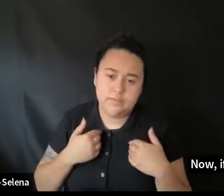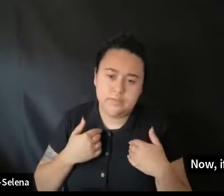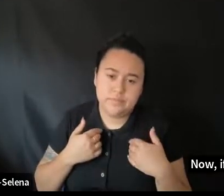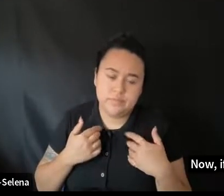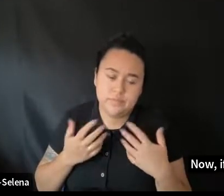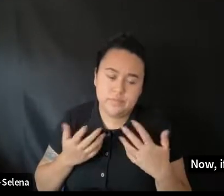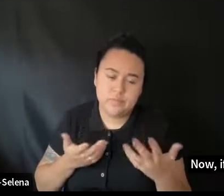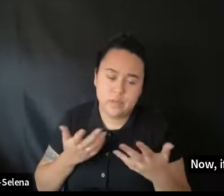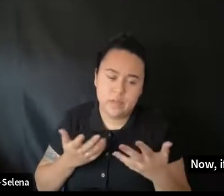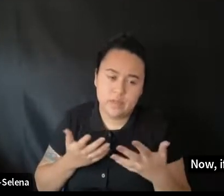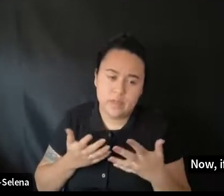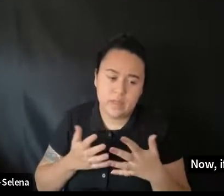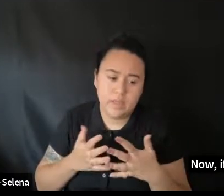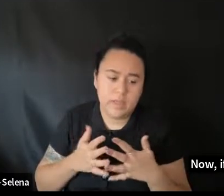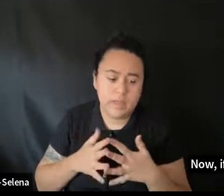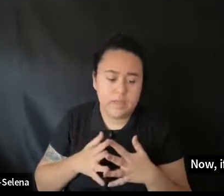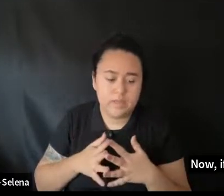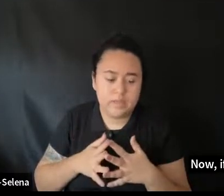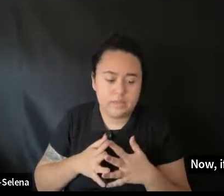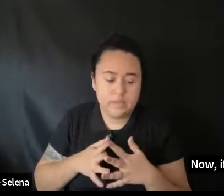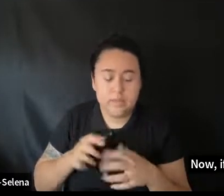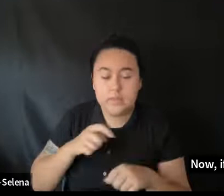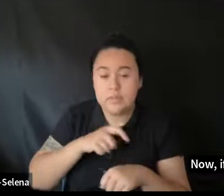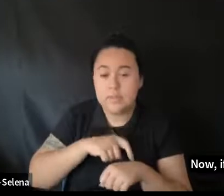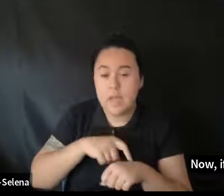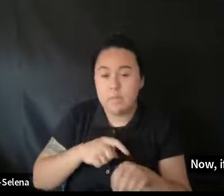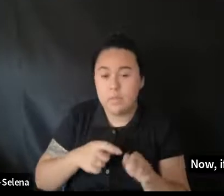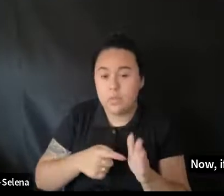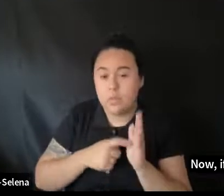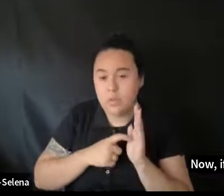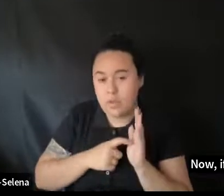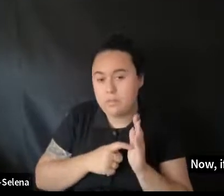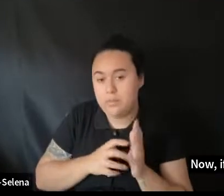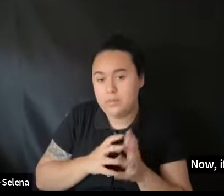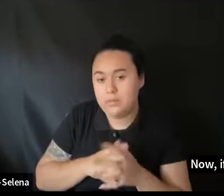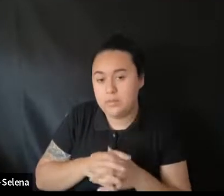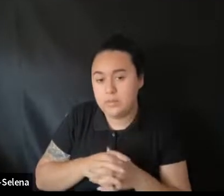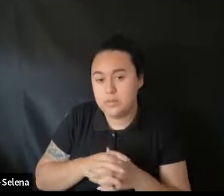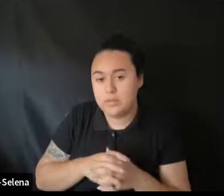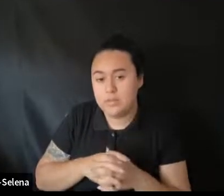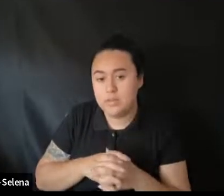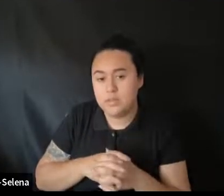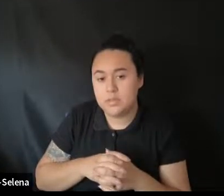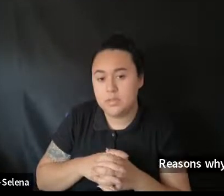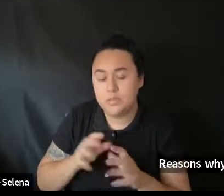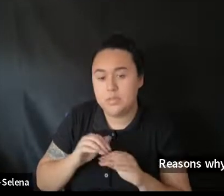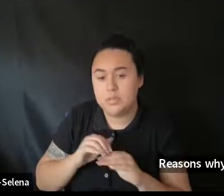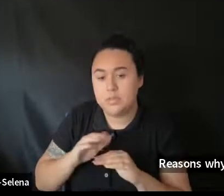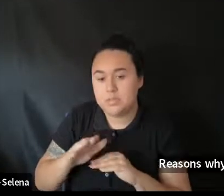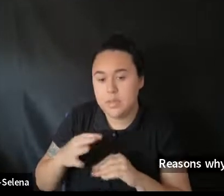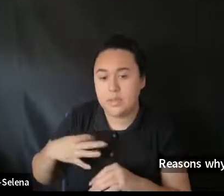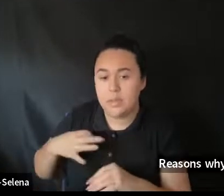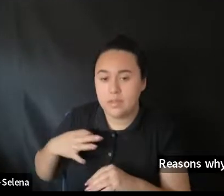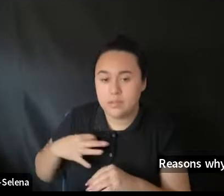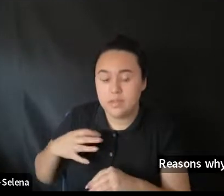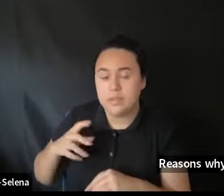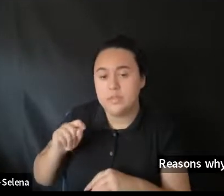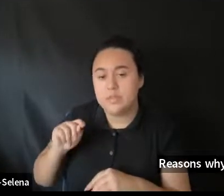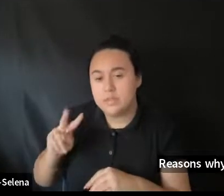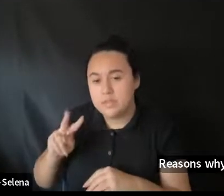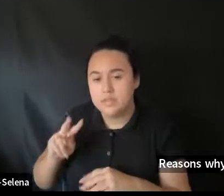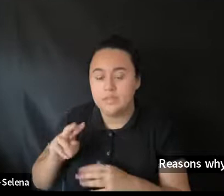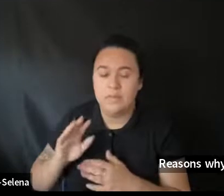The. The timing requirements. In terms of. Submittal of the application. TV. And film.